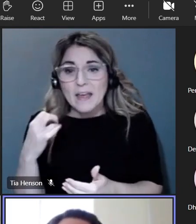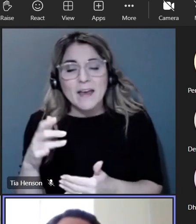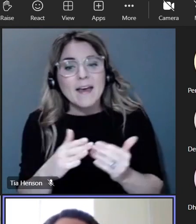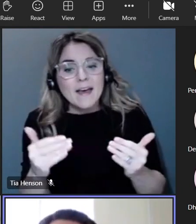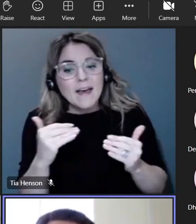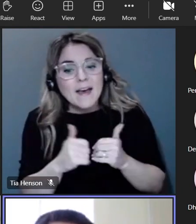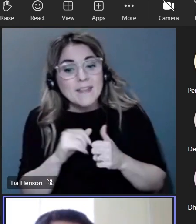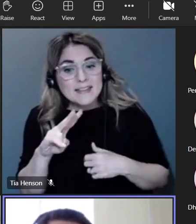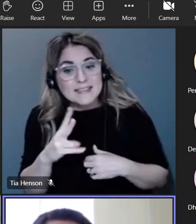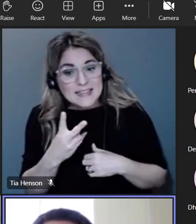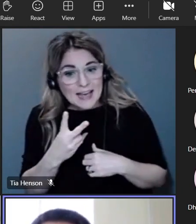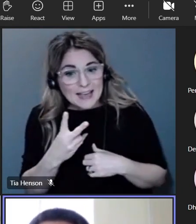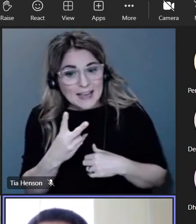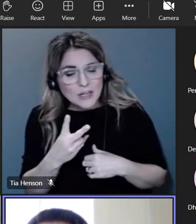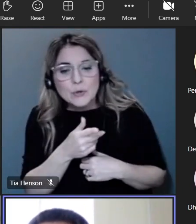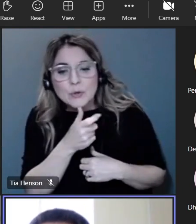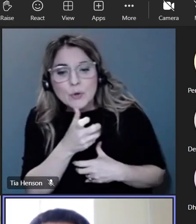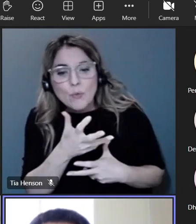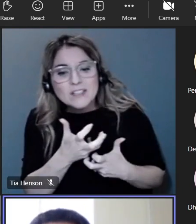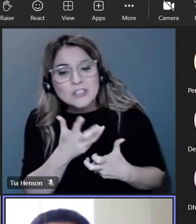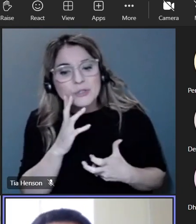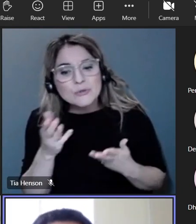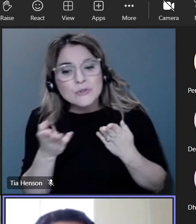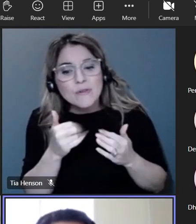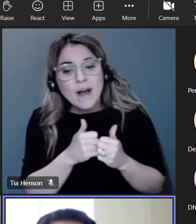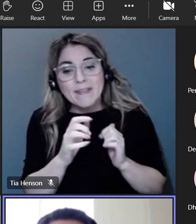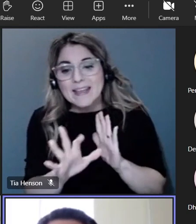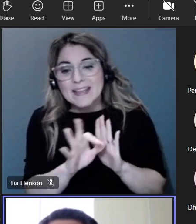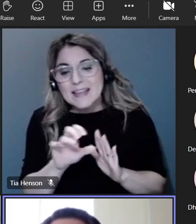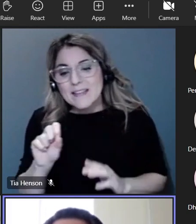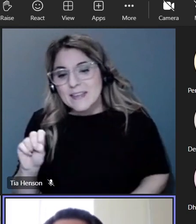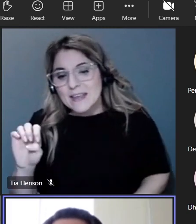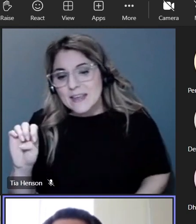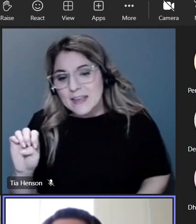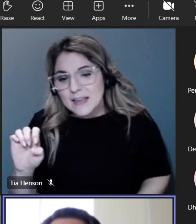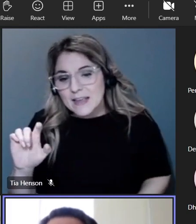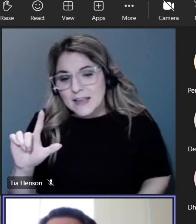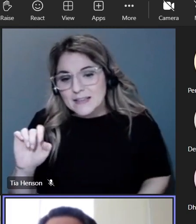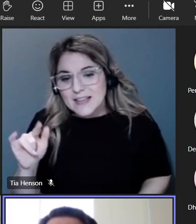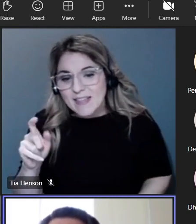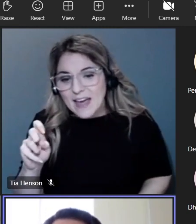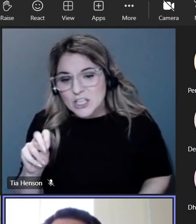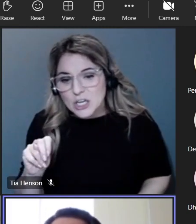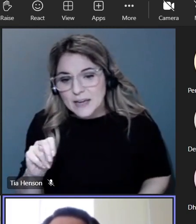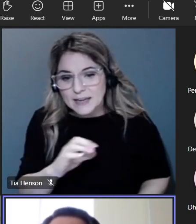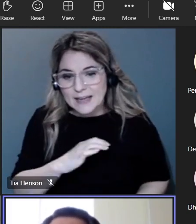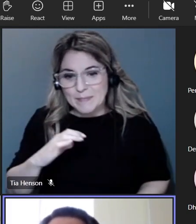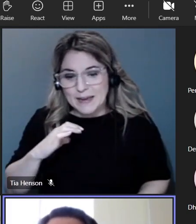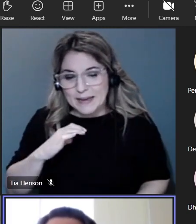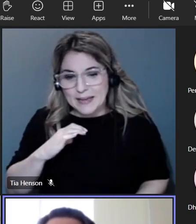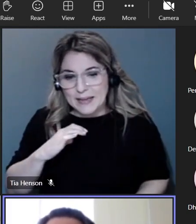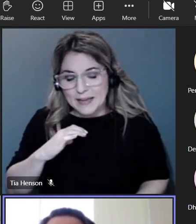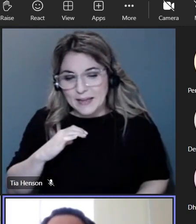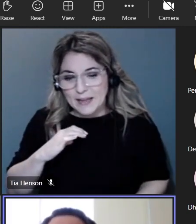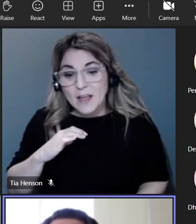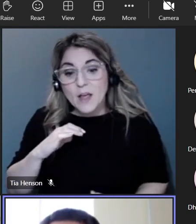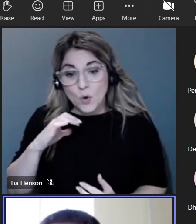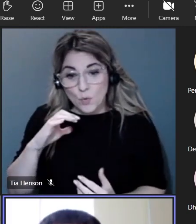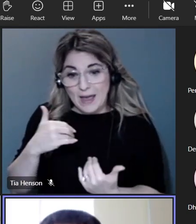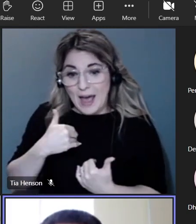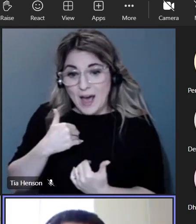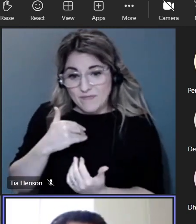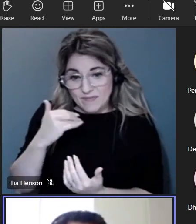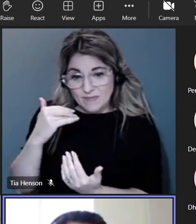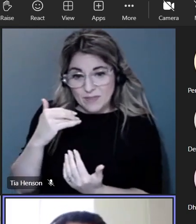who wants to serve on the selection committee so there was a question in the chat um we will determine once we have the list of the interested parties